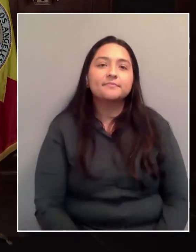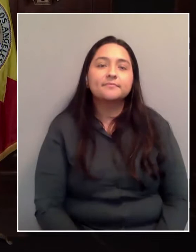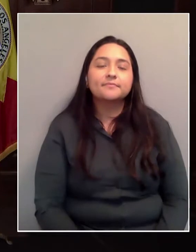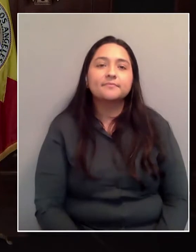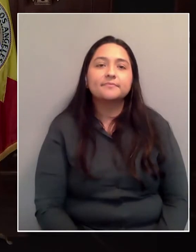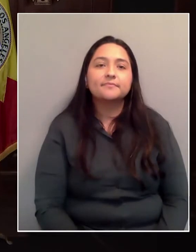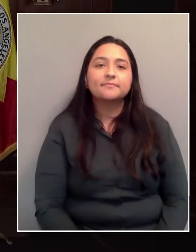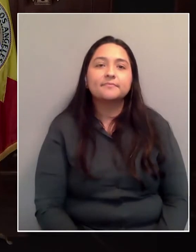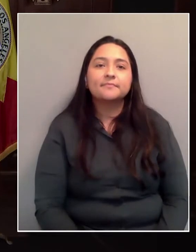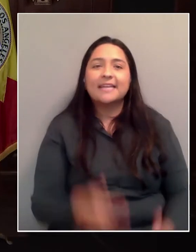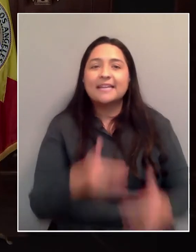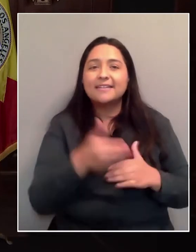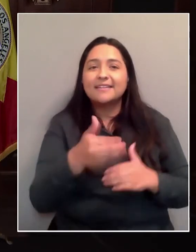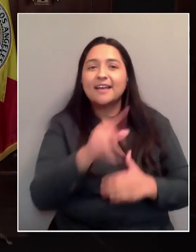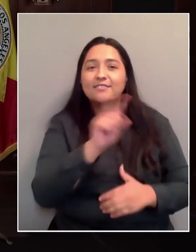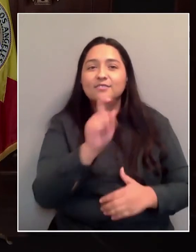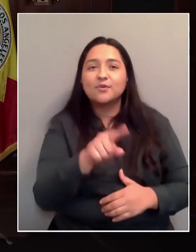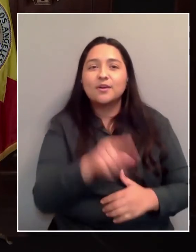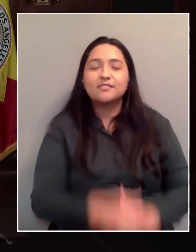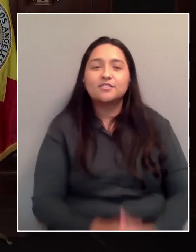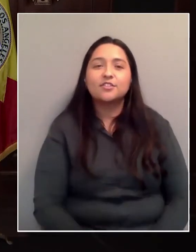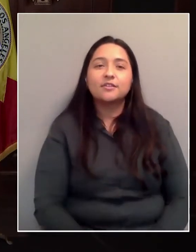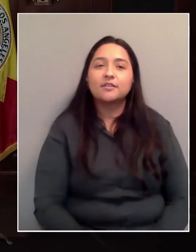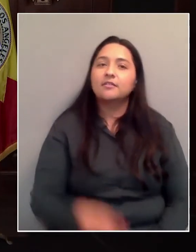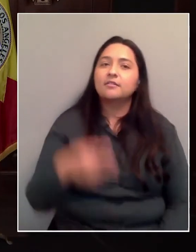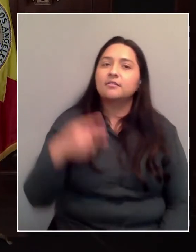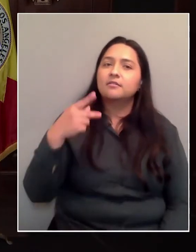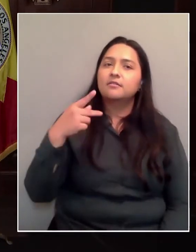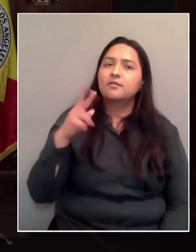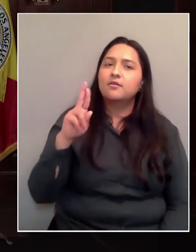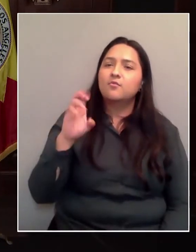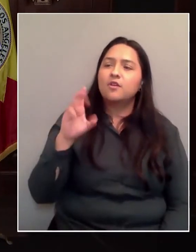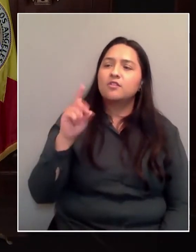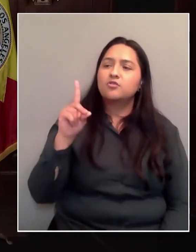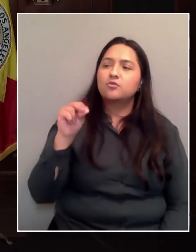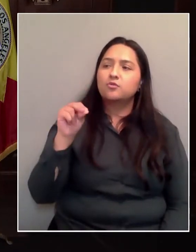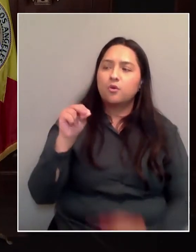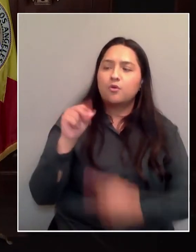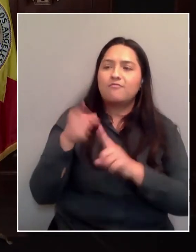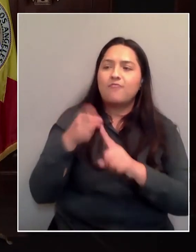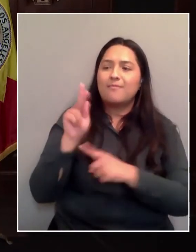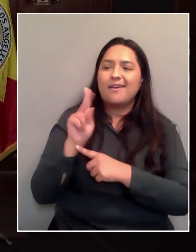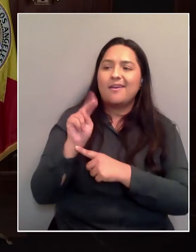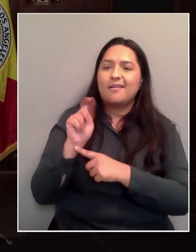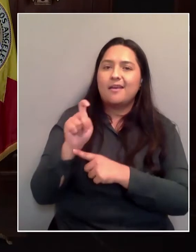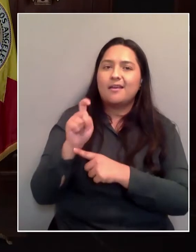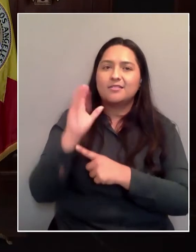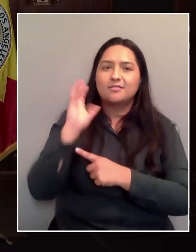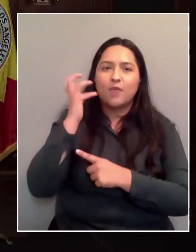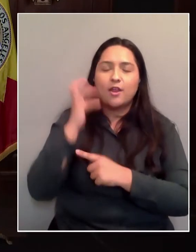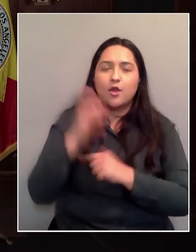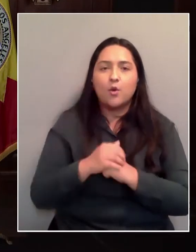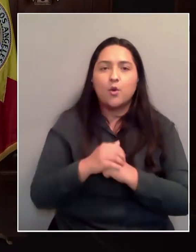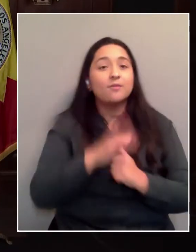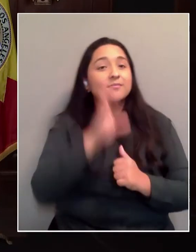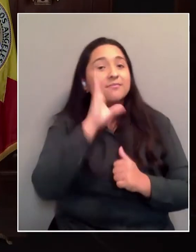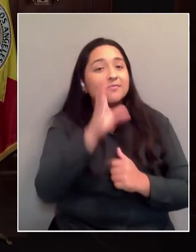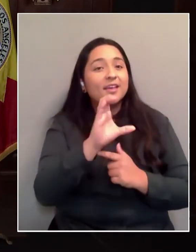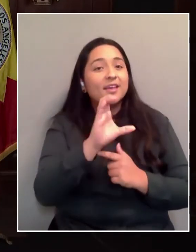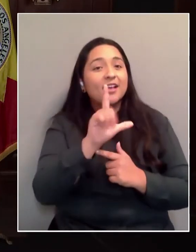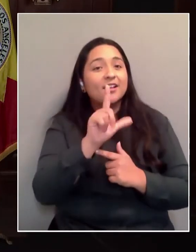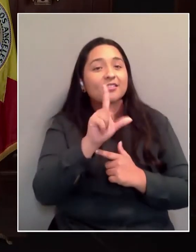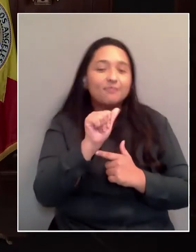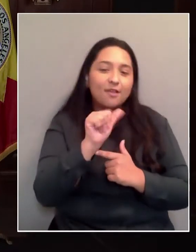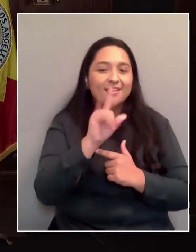Next question. Hello, it's Pestuda from KNX News Radio. Please go ahead. Hey, Claudia. How many questions tonight? Hi.